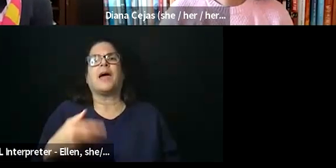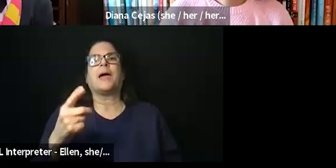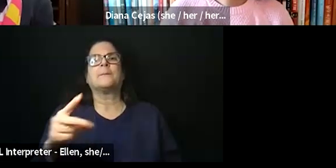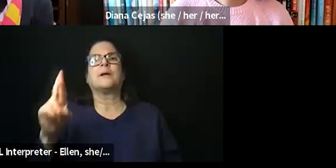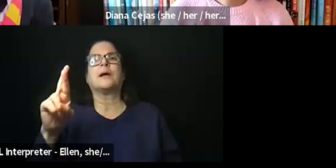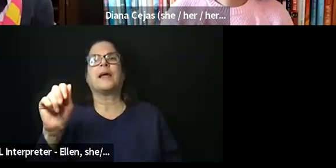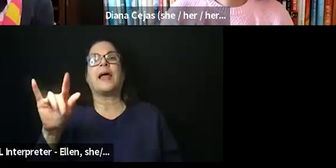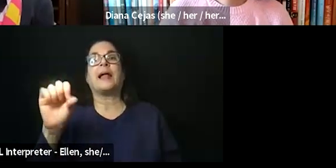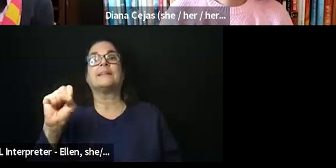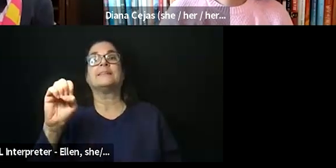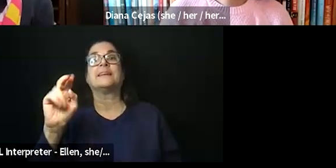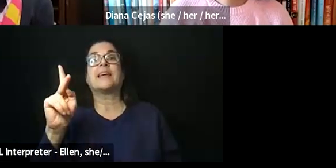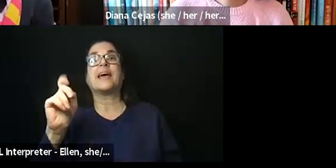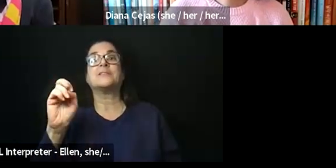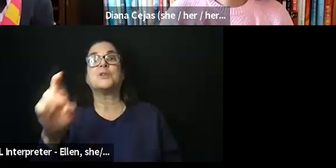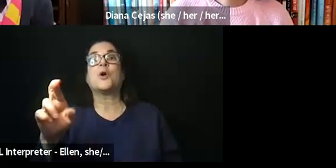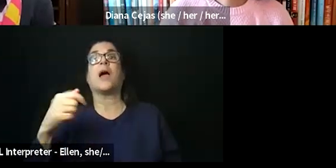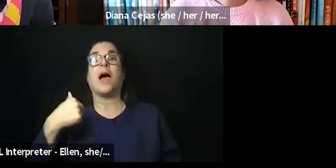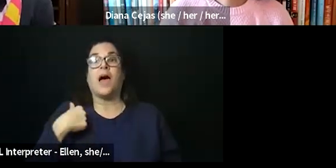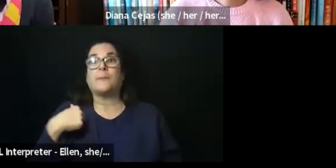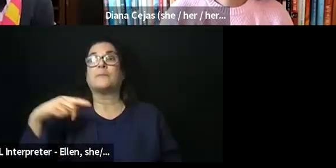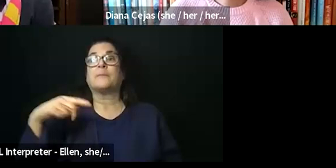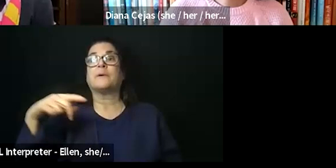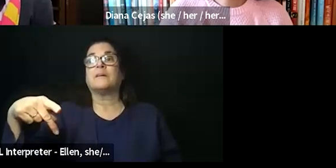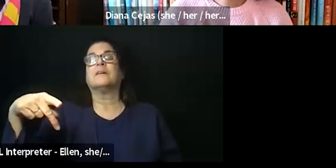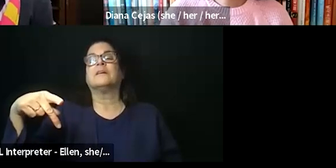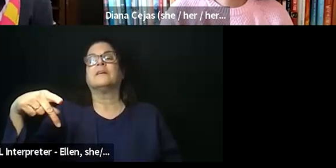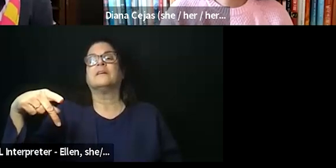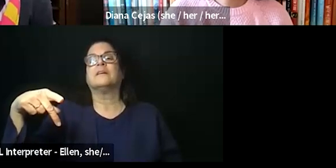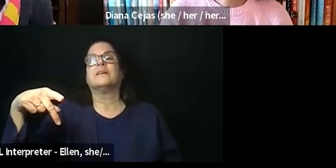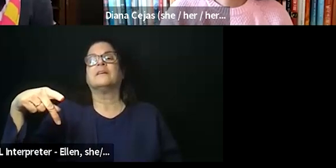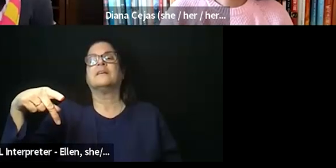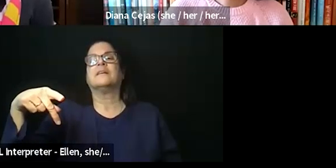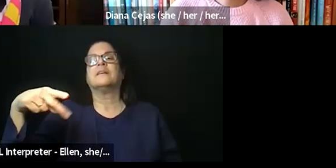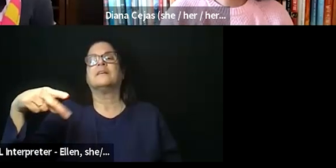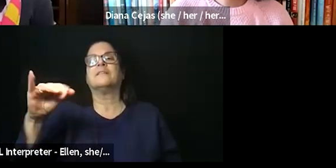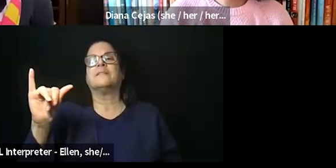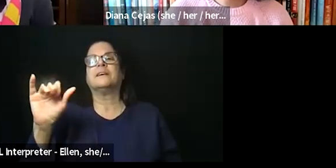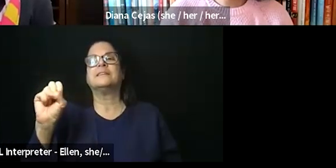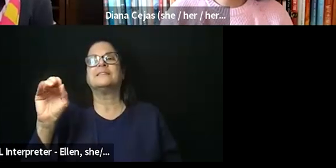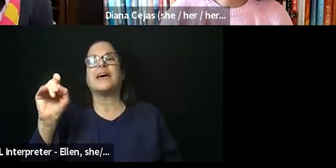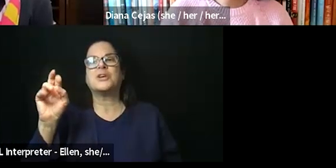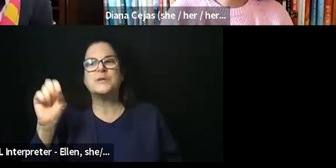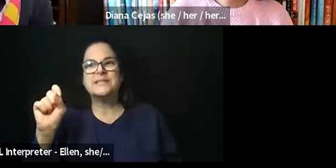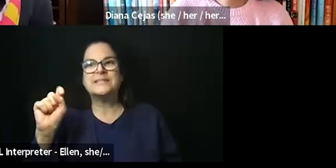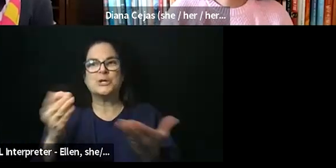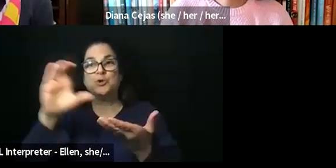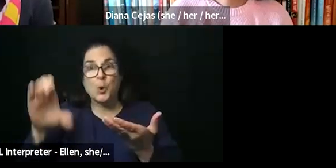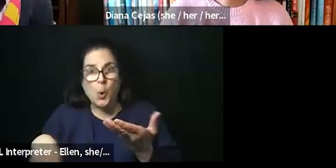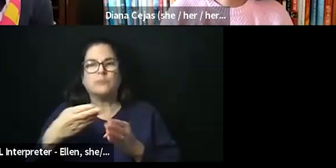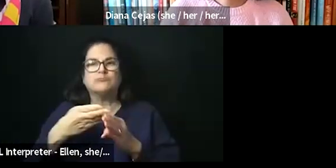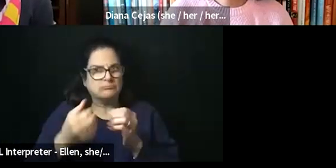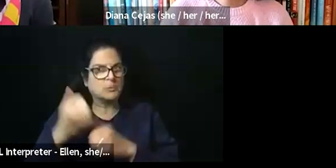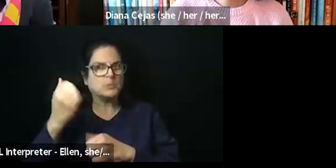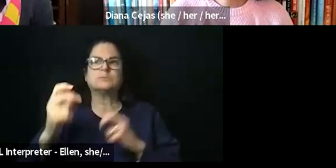a physiatrist in Chicago and I take care of predominantly people with spinal cord injuries. And I also had a spinal cord injury